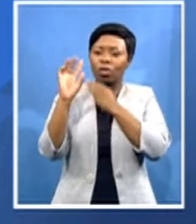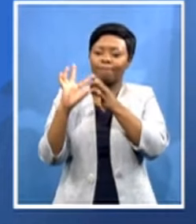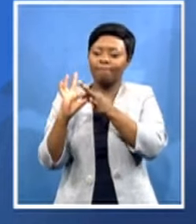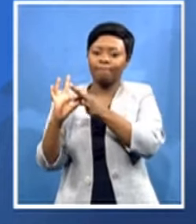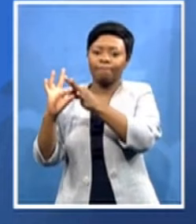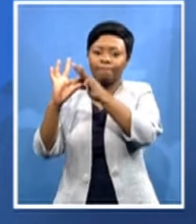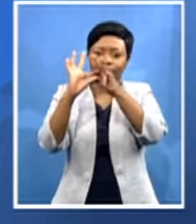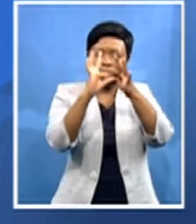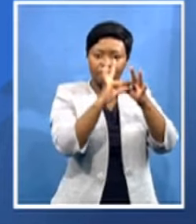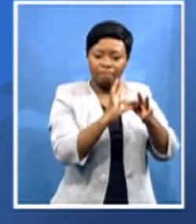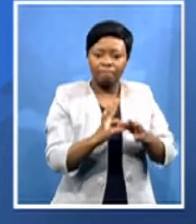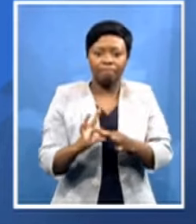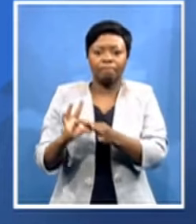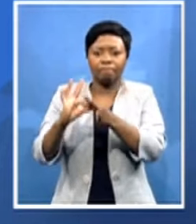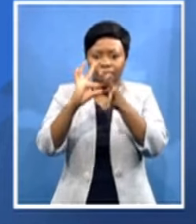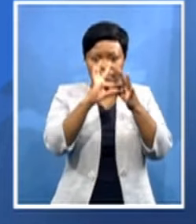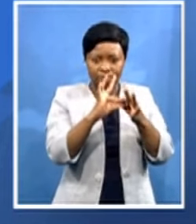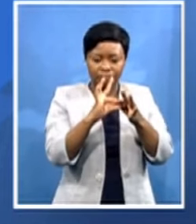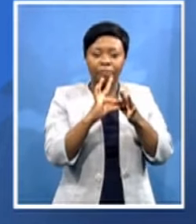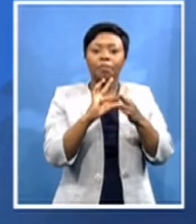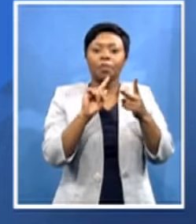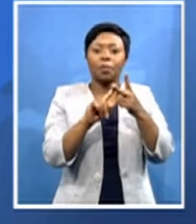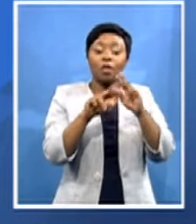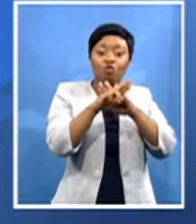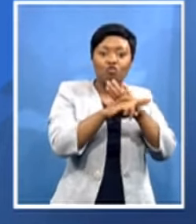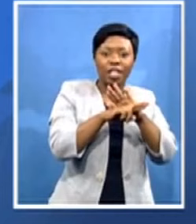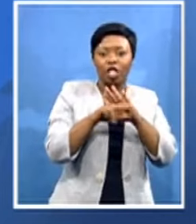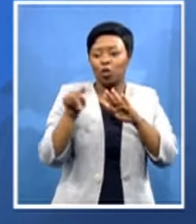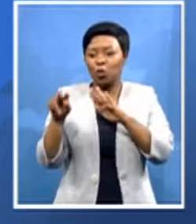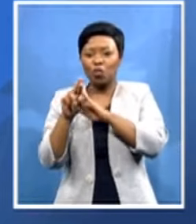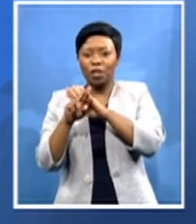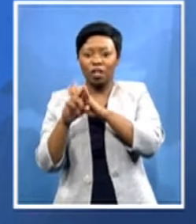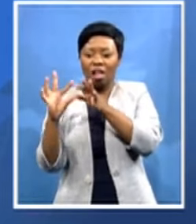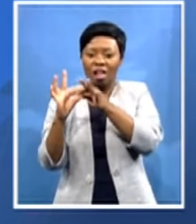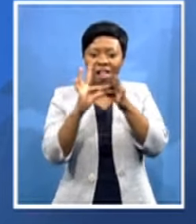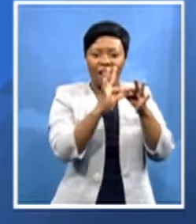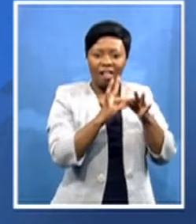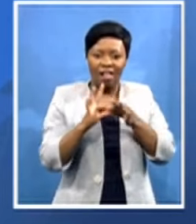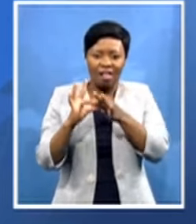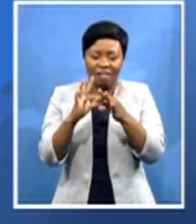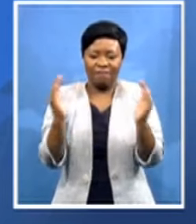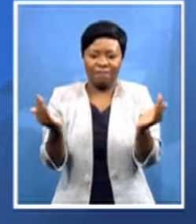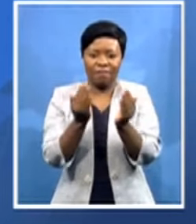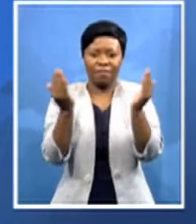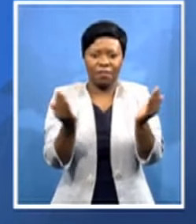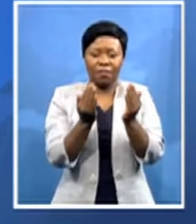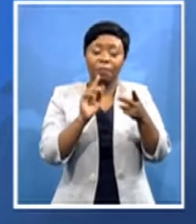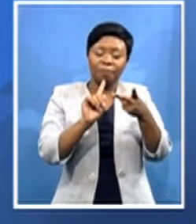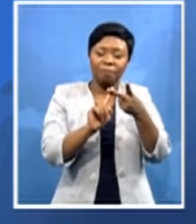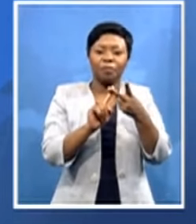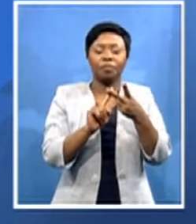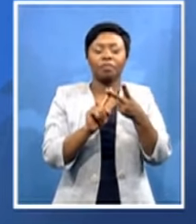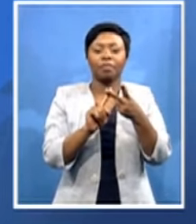from region to region it also assists in coming up the rules that will